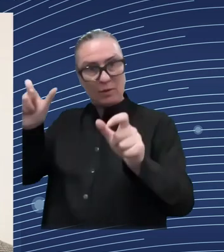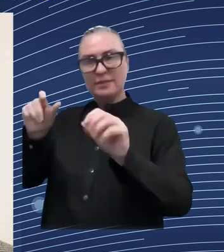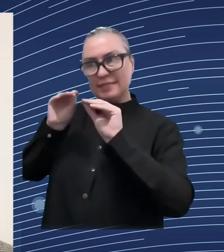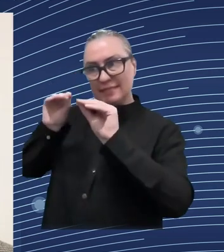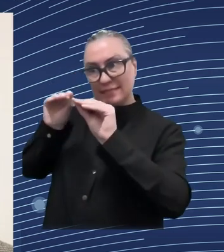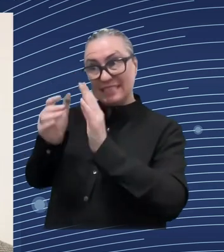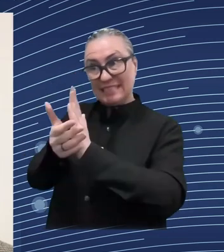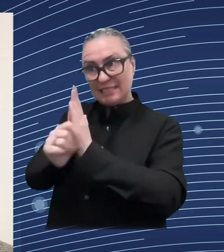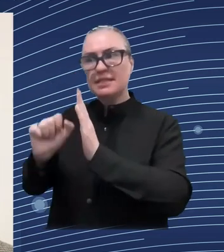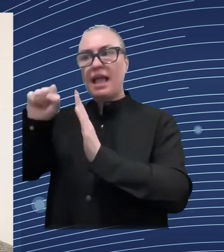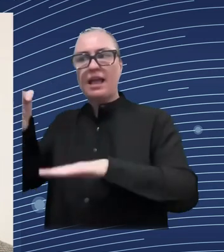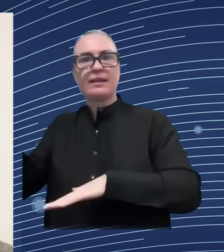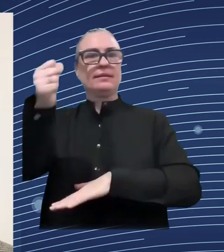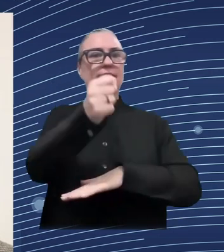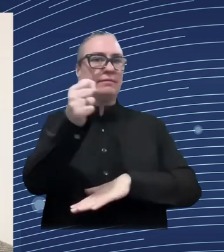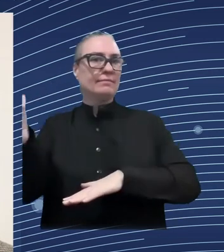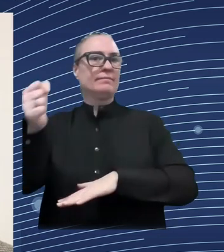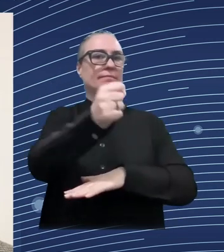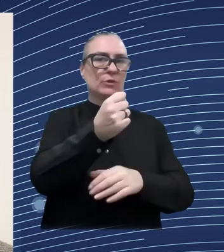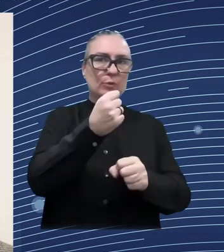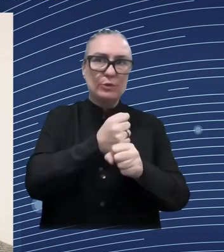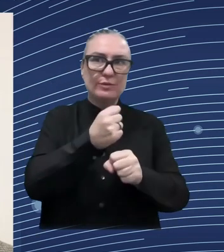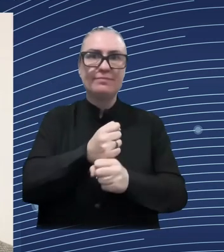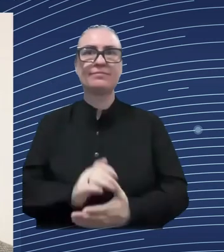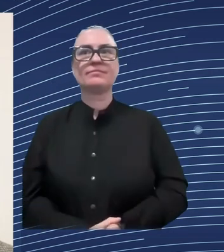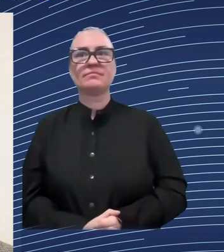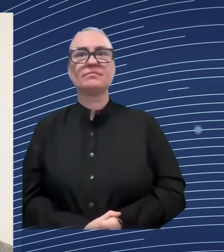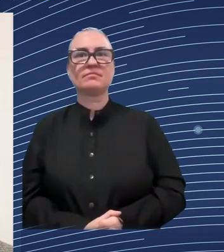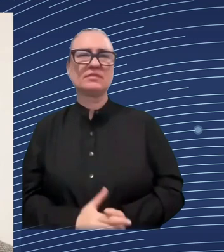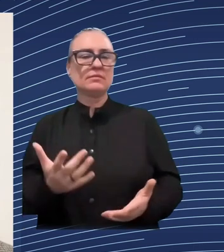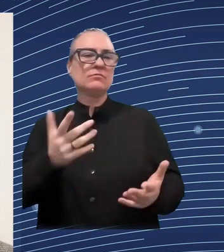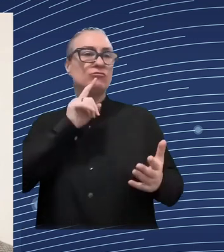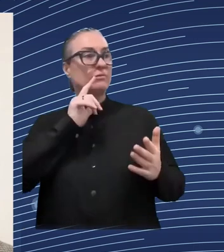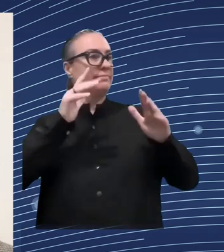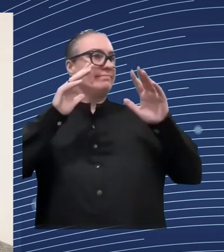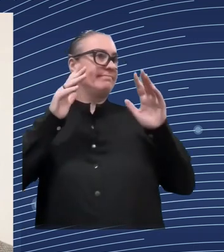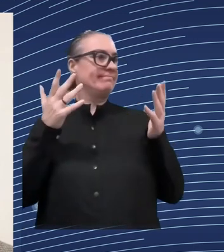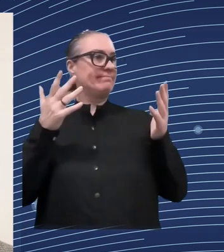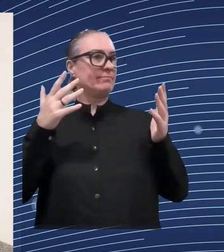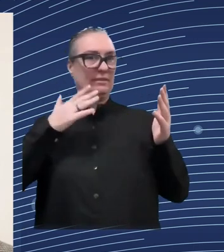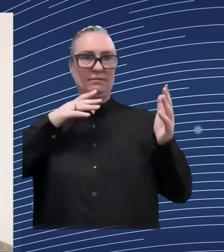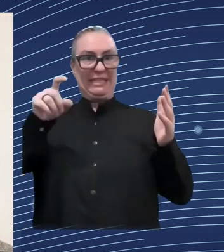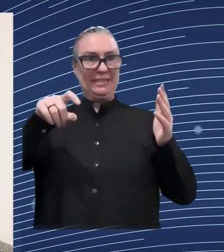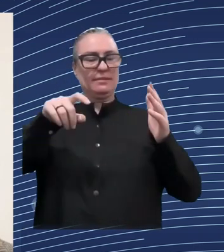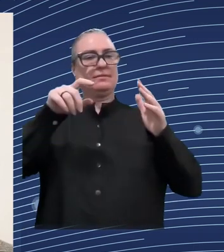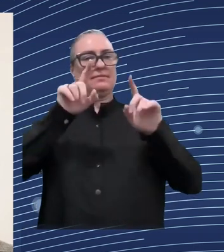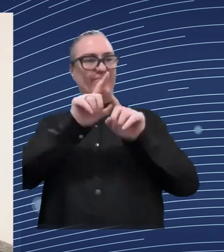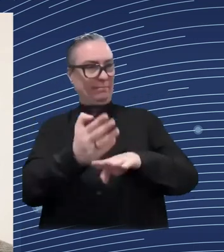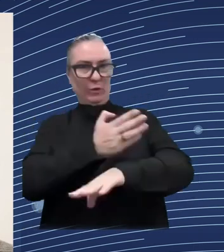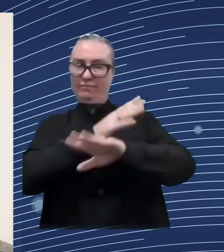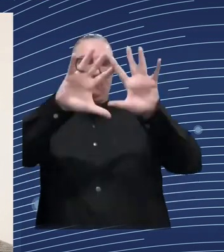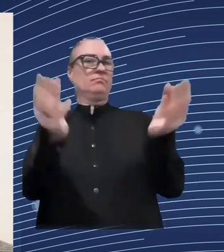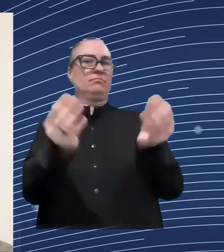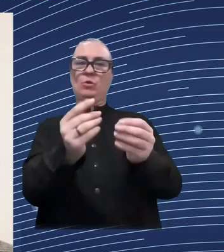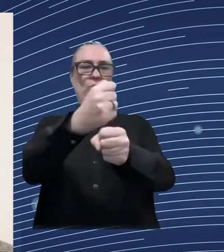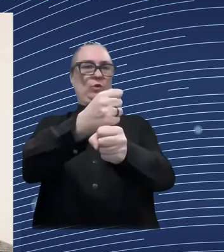emergency response um in ukraine i think that there is a um there is a risk um sometimes in the debate when you're talking